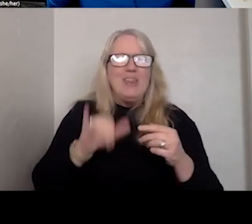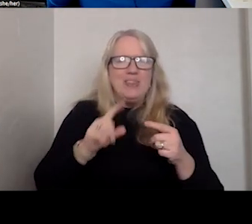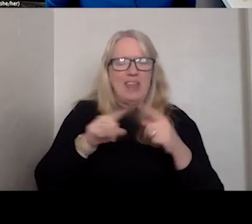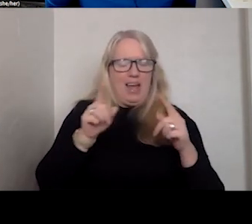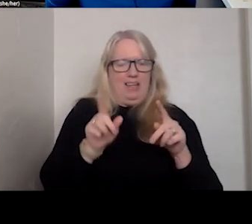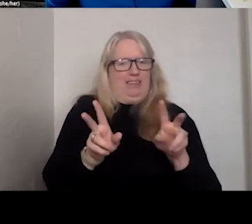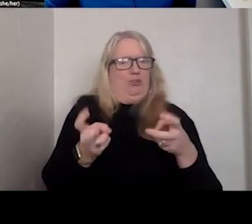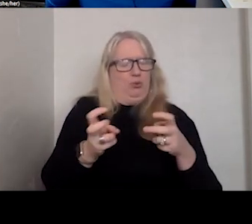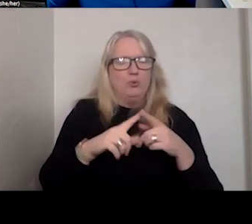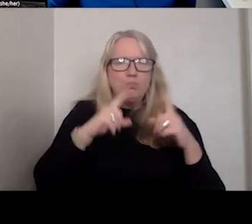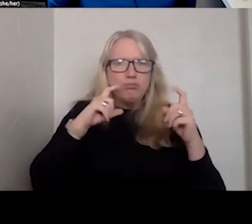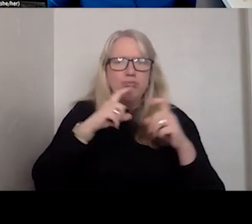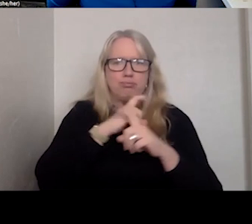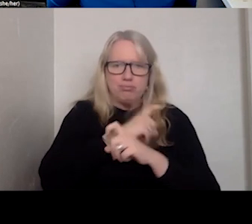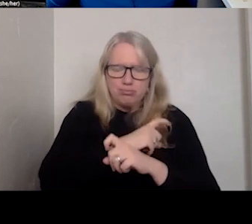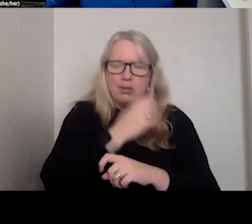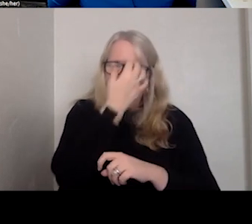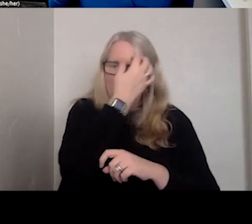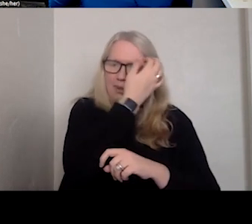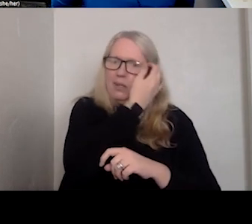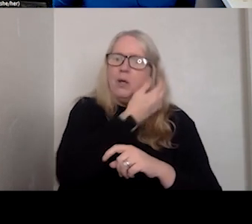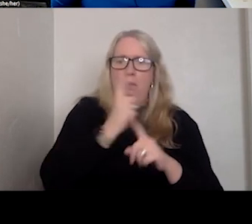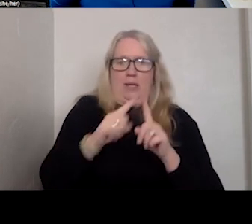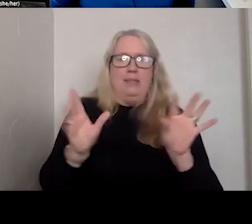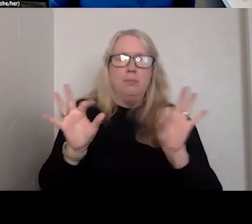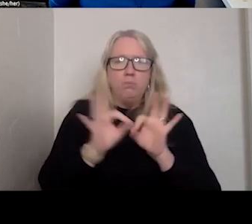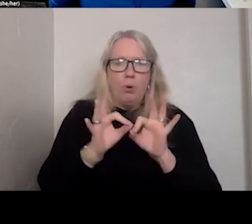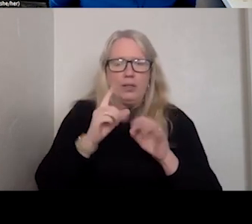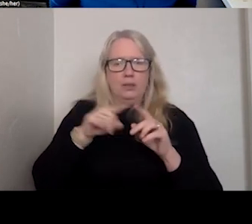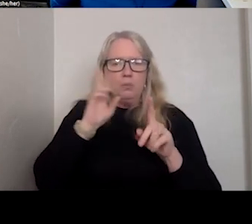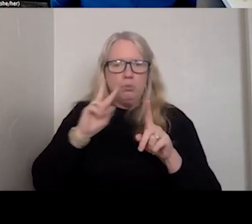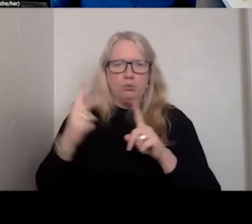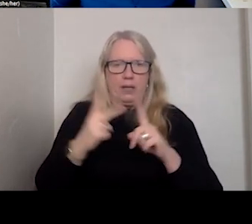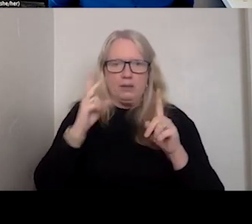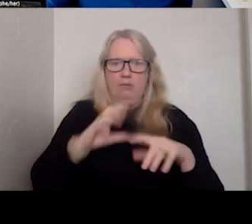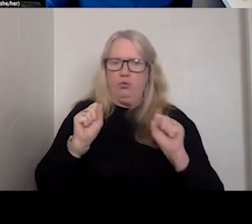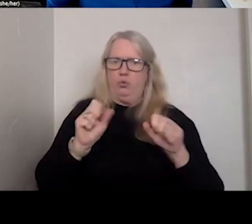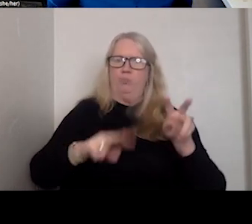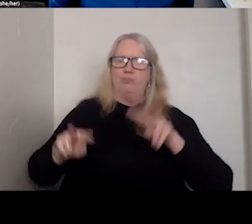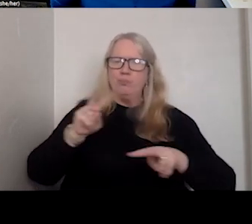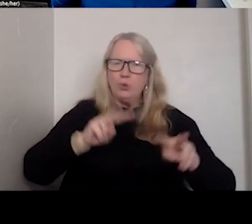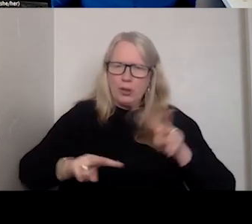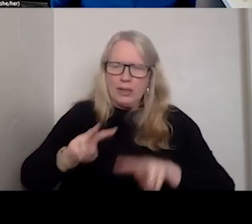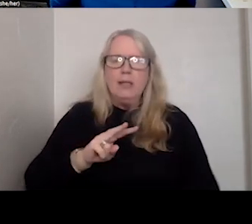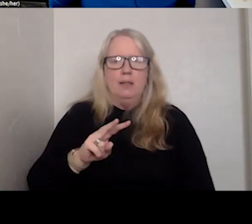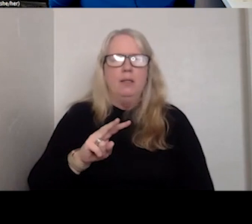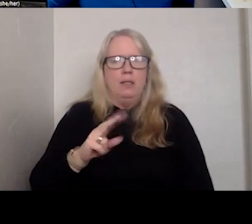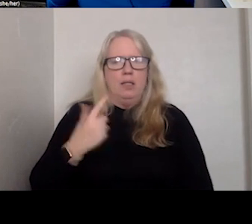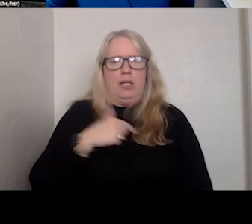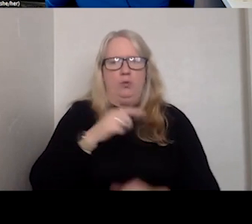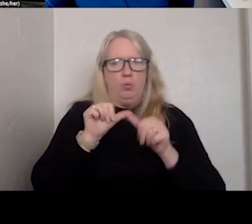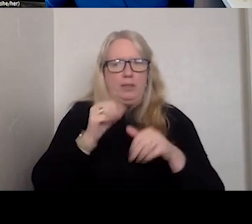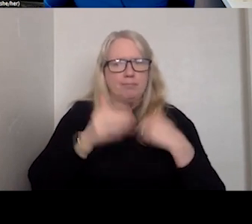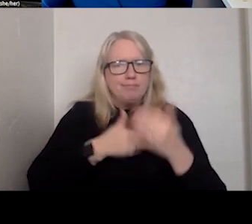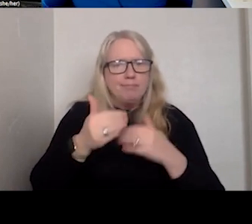issues. But again, an important and interesting perspective to take a look at as we pursue